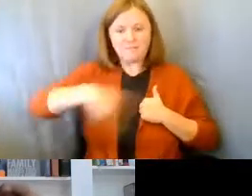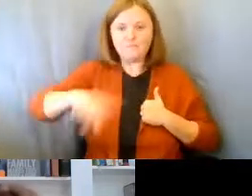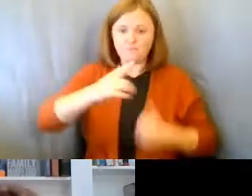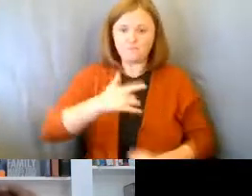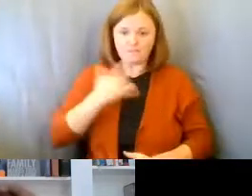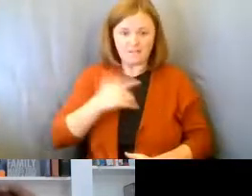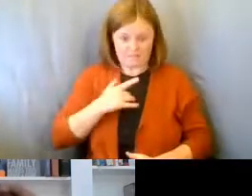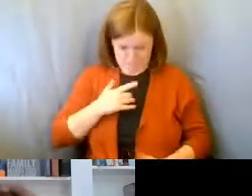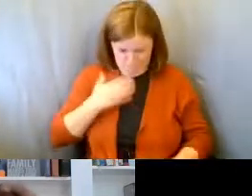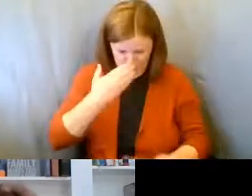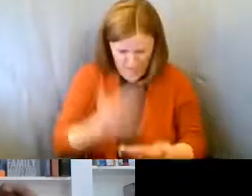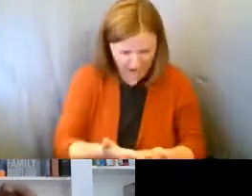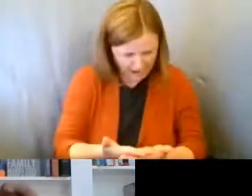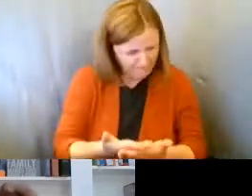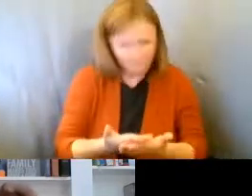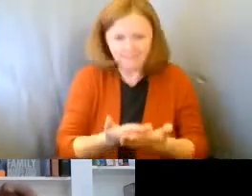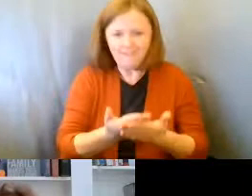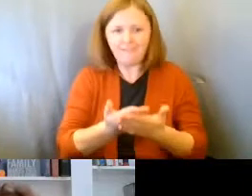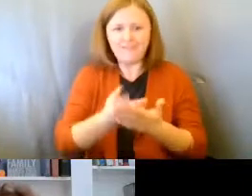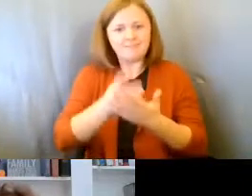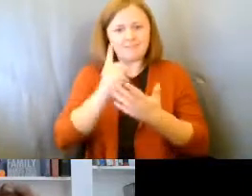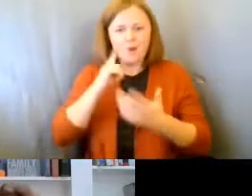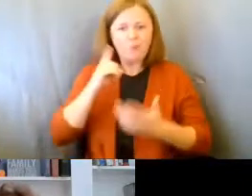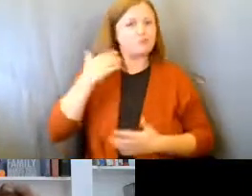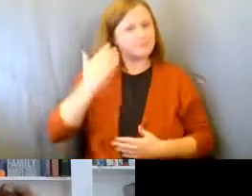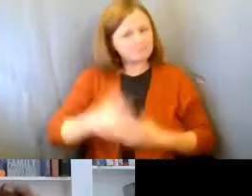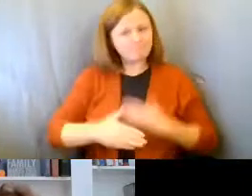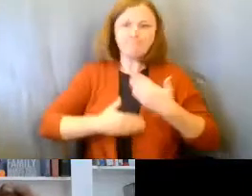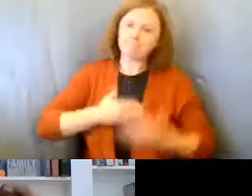like you've arrived or do you want to be in life?